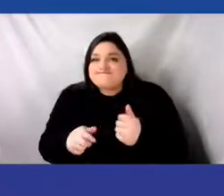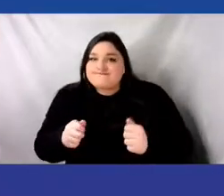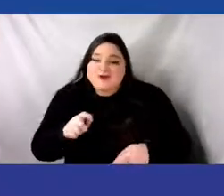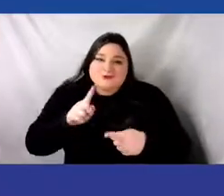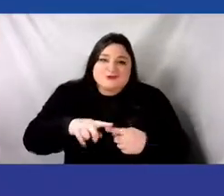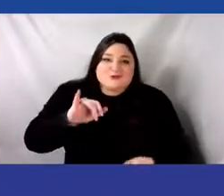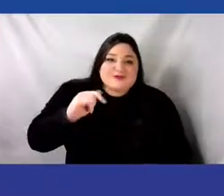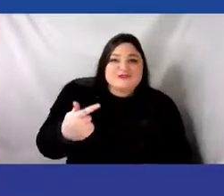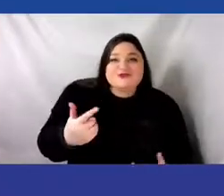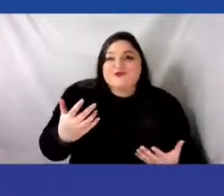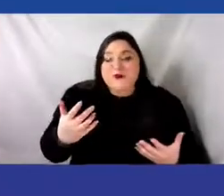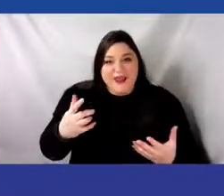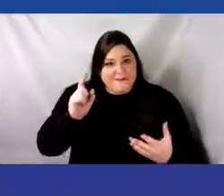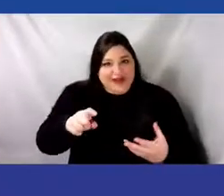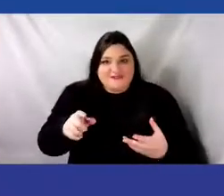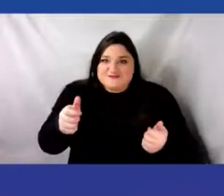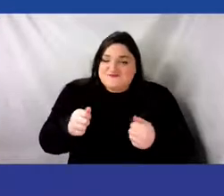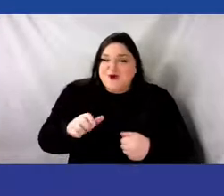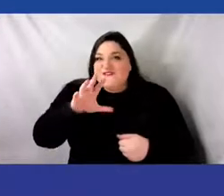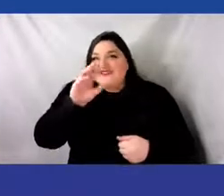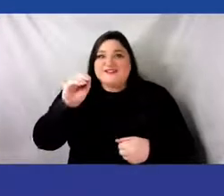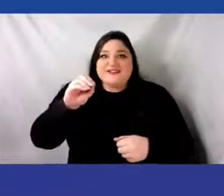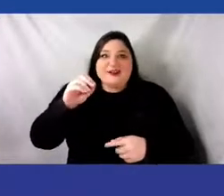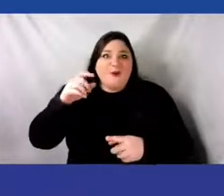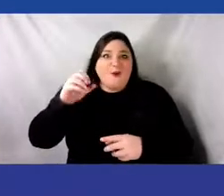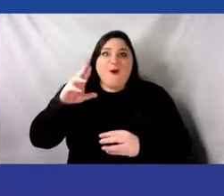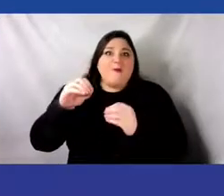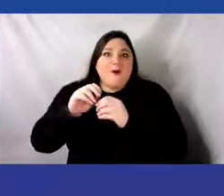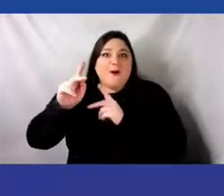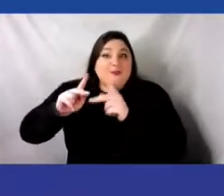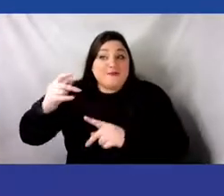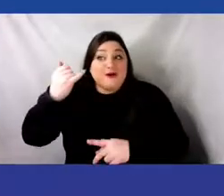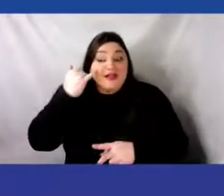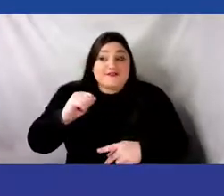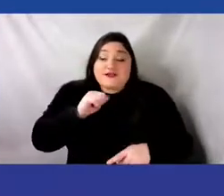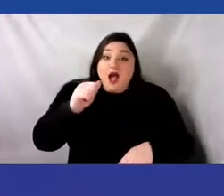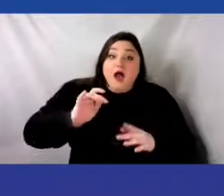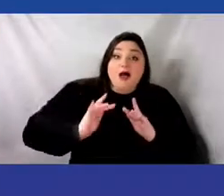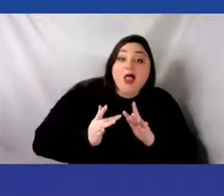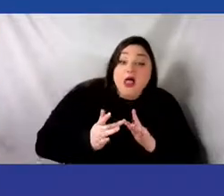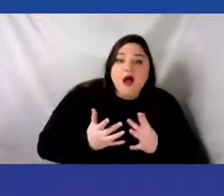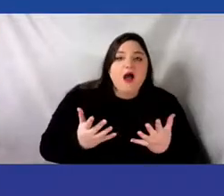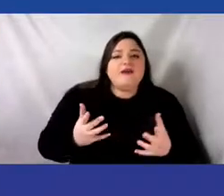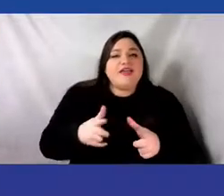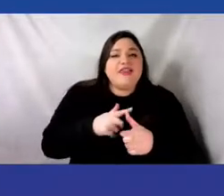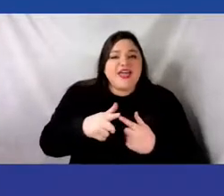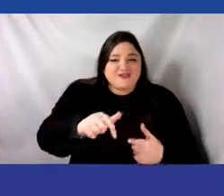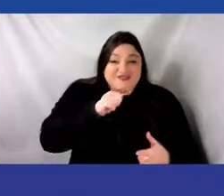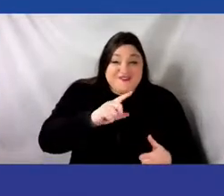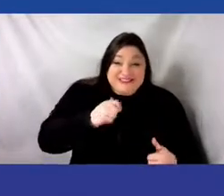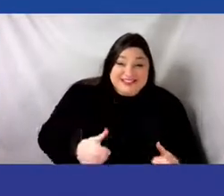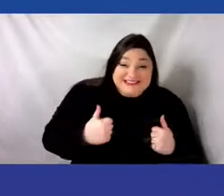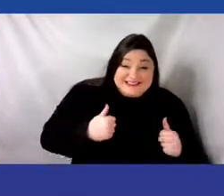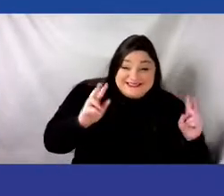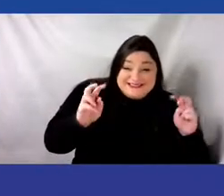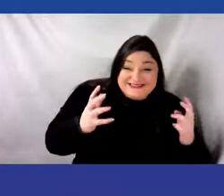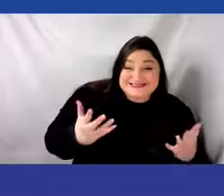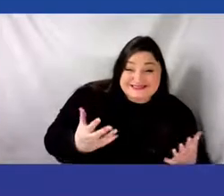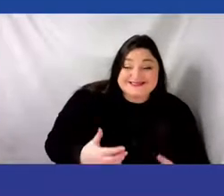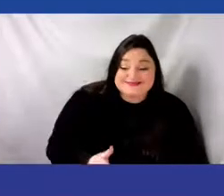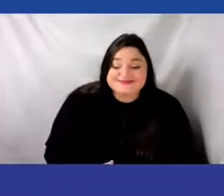you don't exist. And finally, legacies. Here we considered